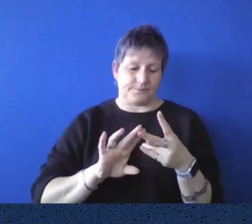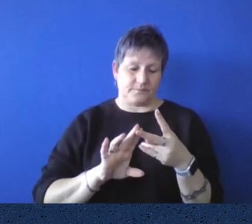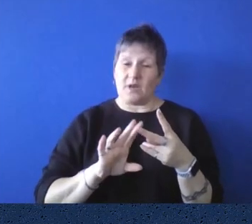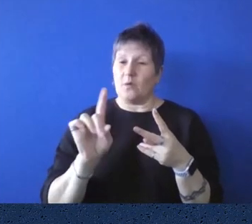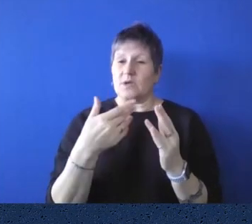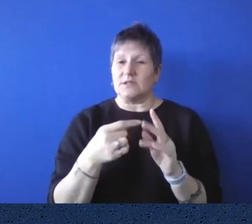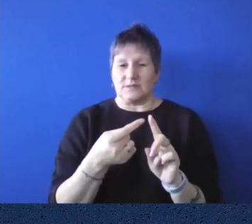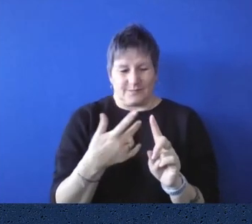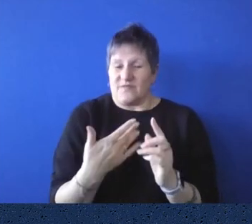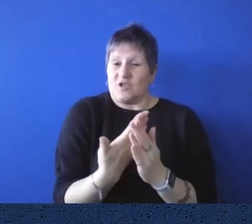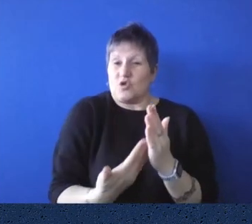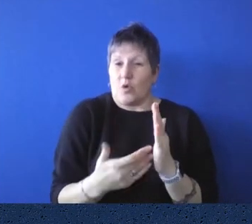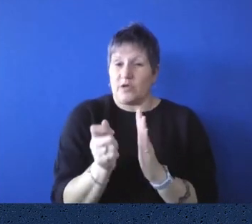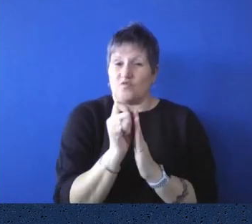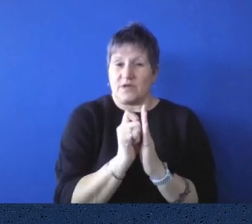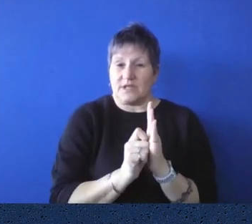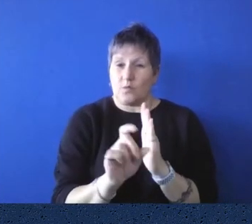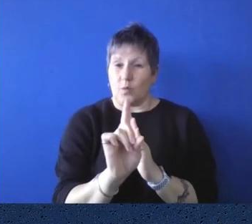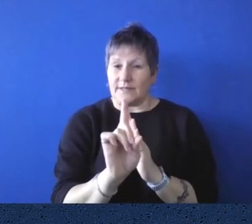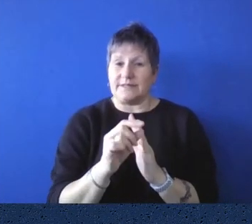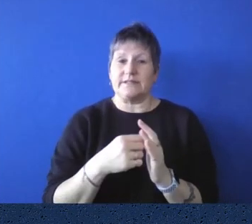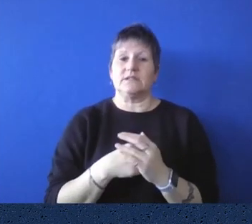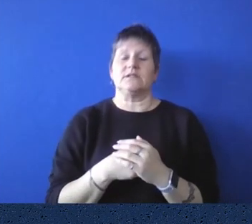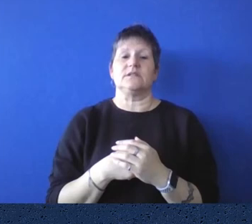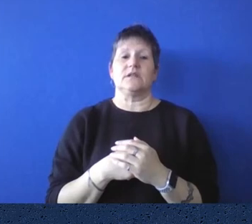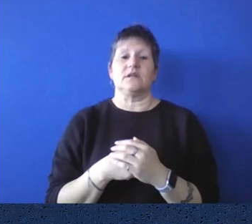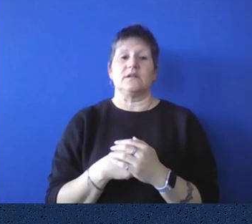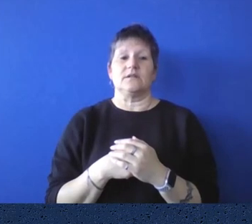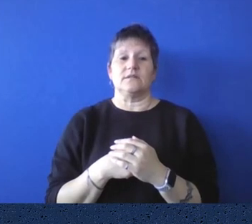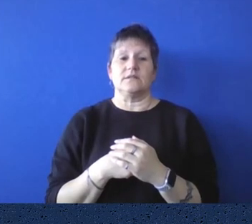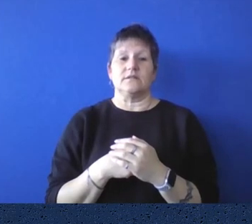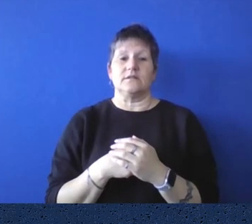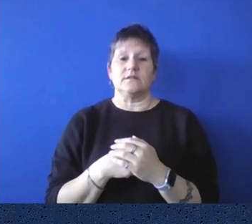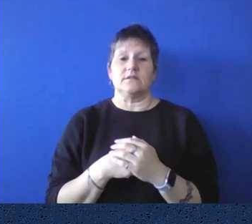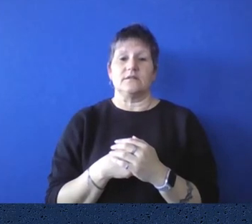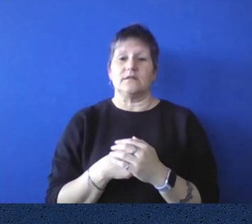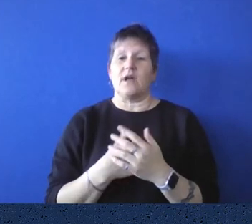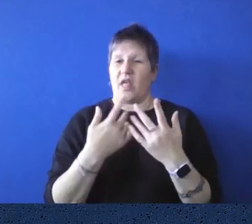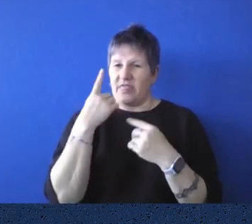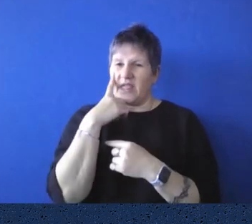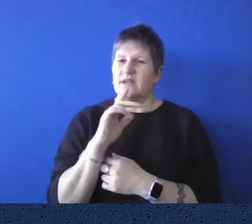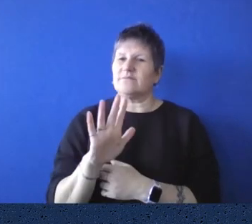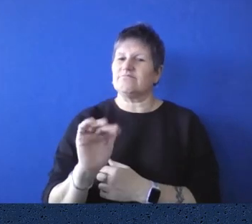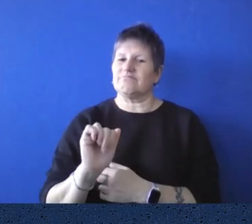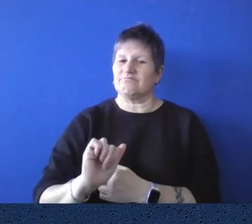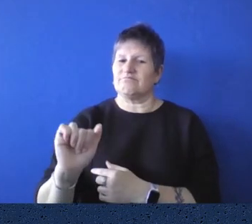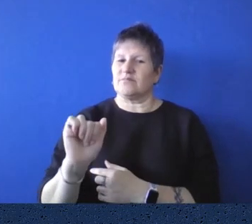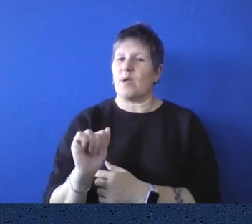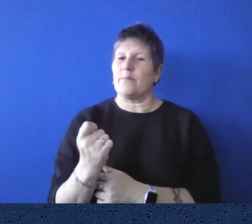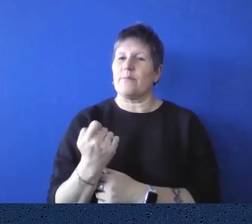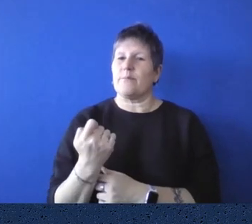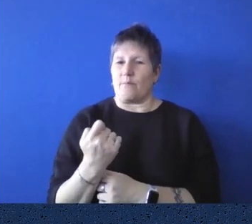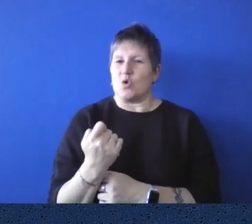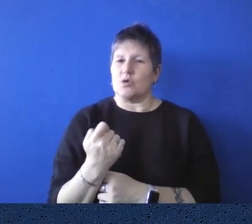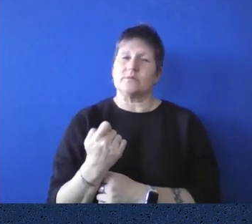on specific topics. Um, I think their members are, are often concerned